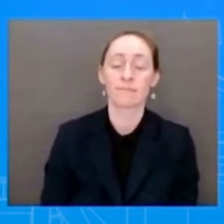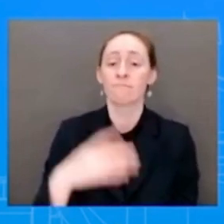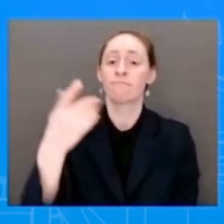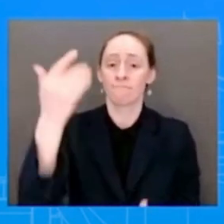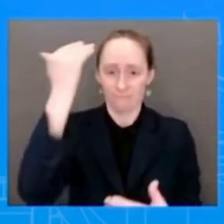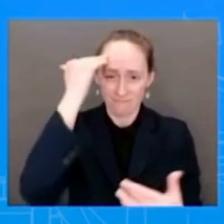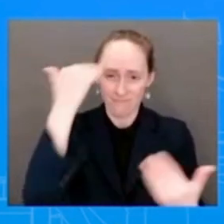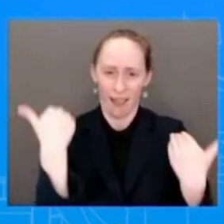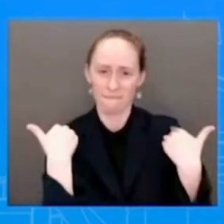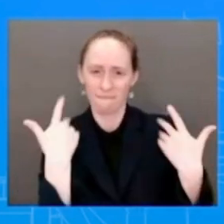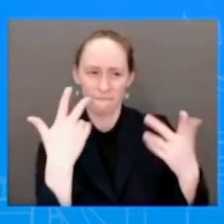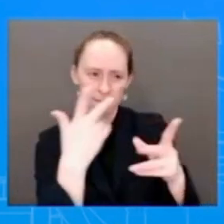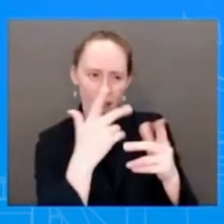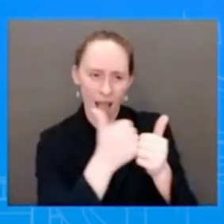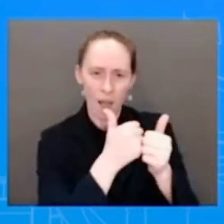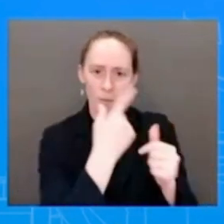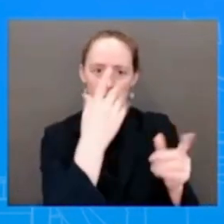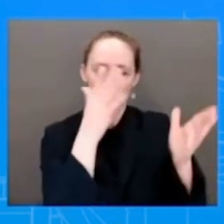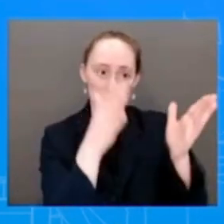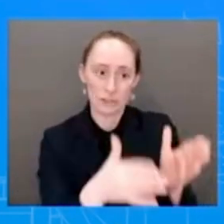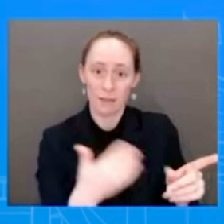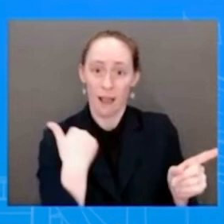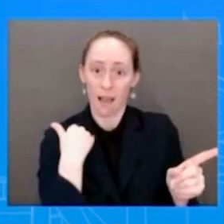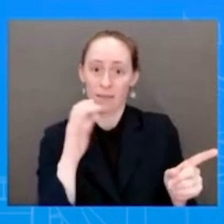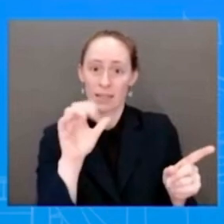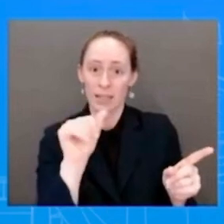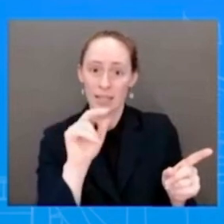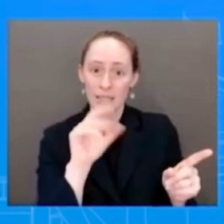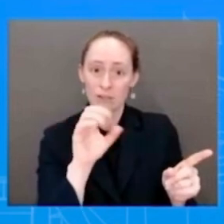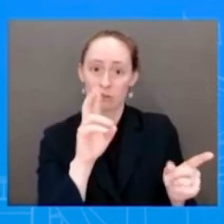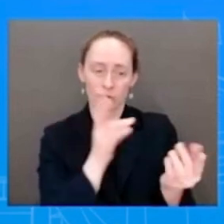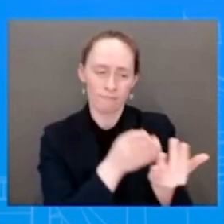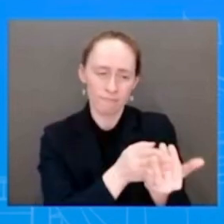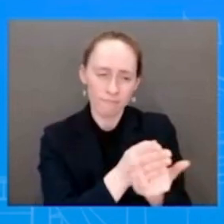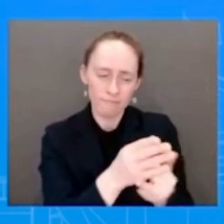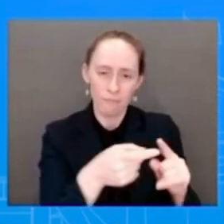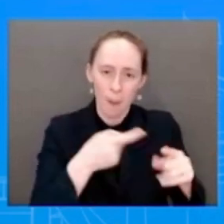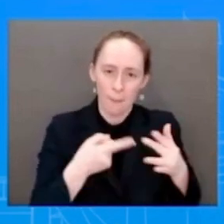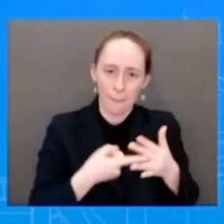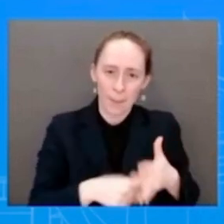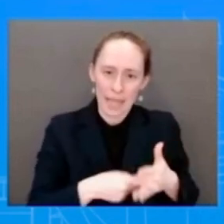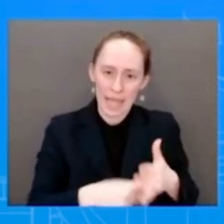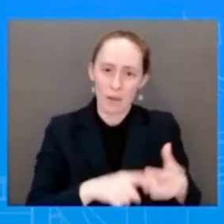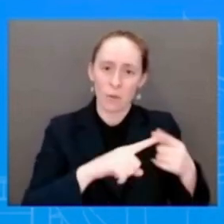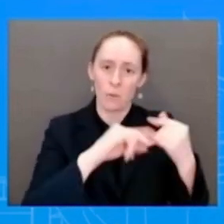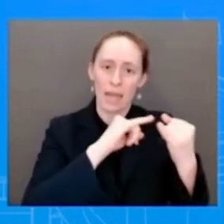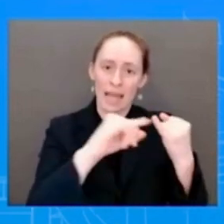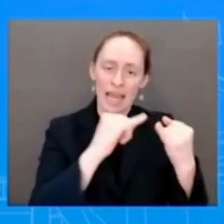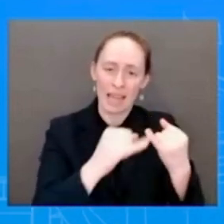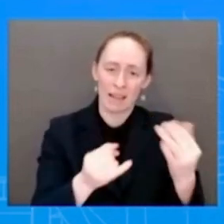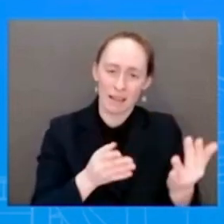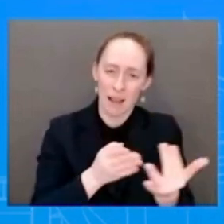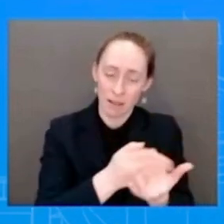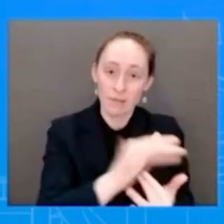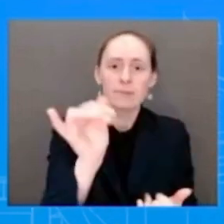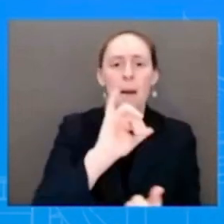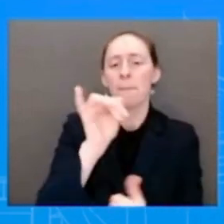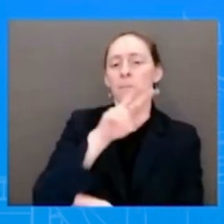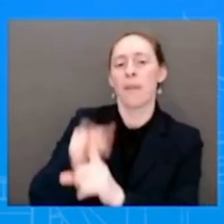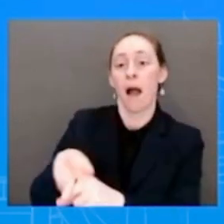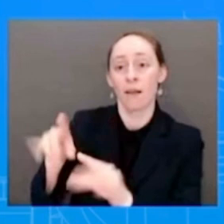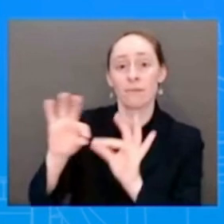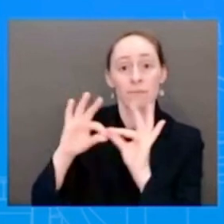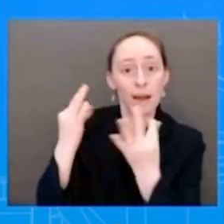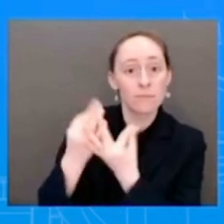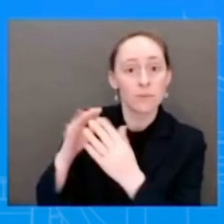including the President and the First Lady. The First Lady has been a tireless champion of the cancer moonshot, traveling the country